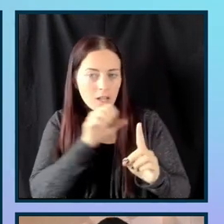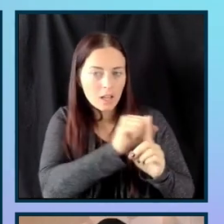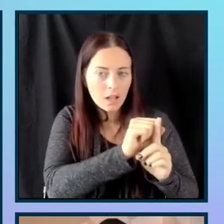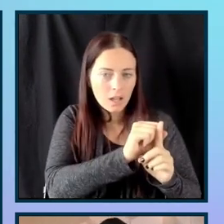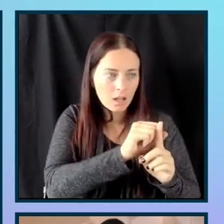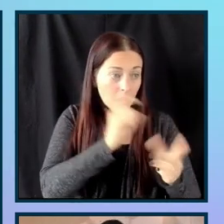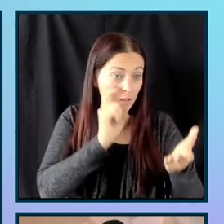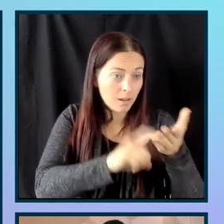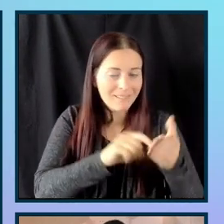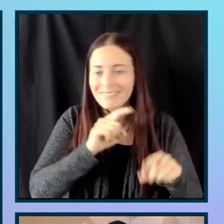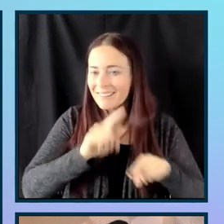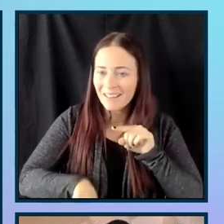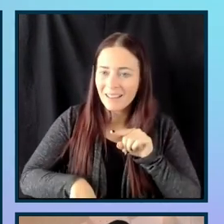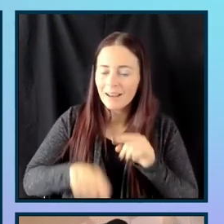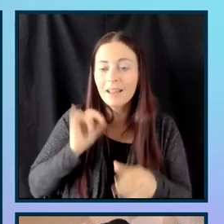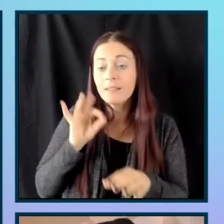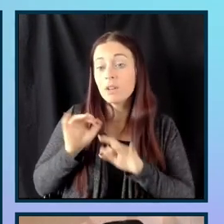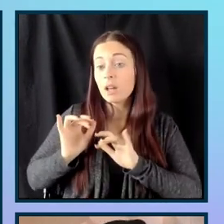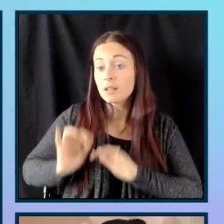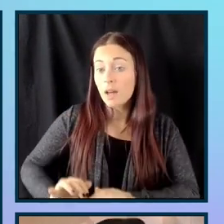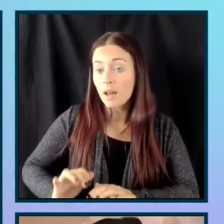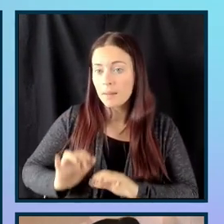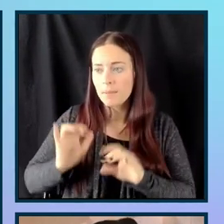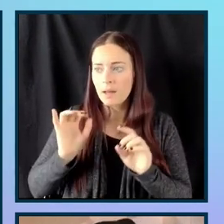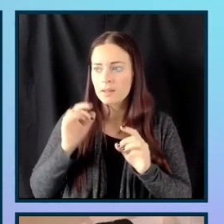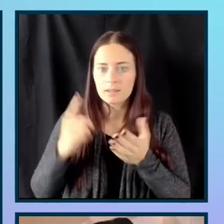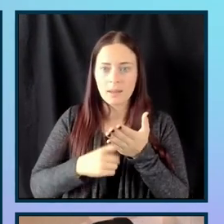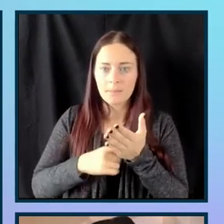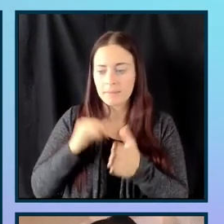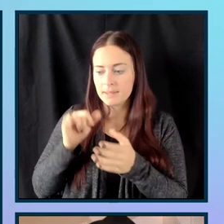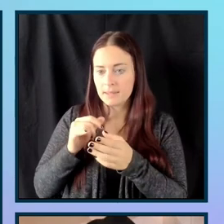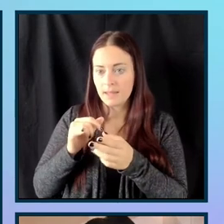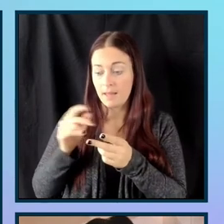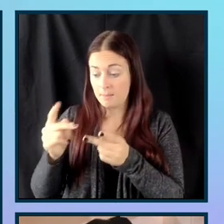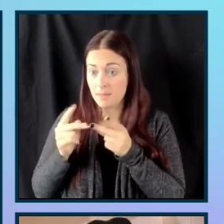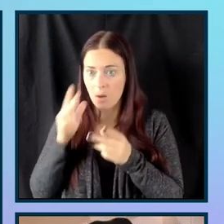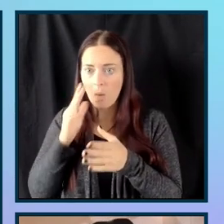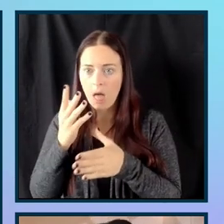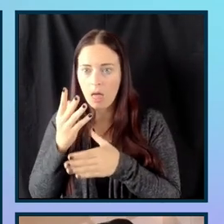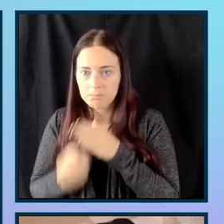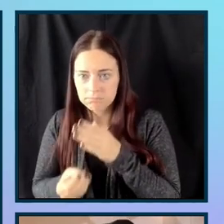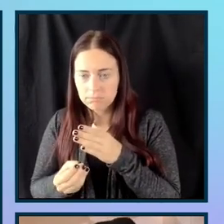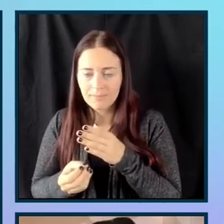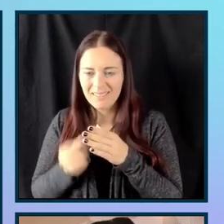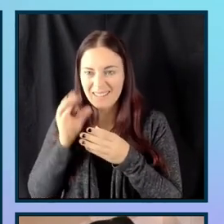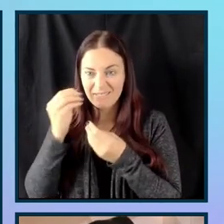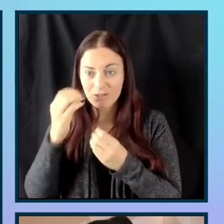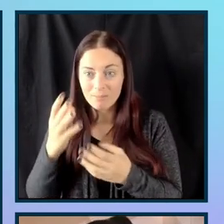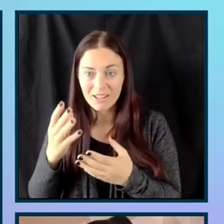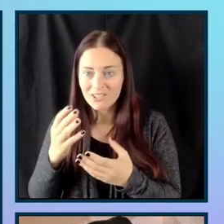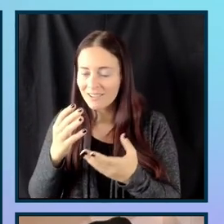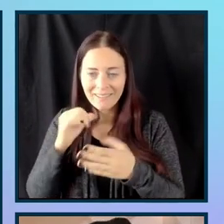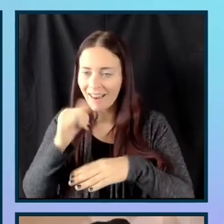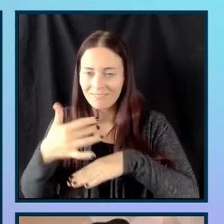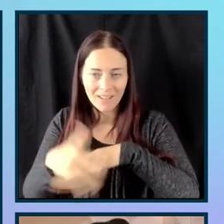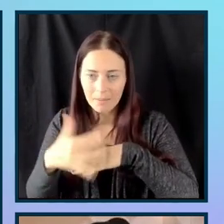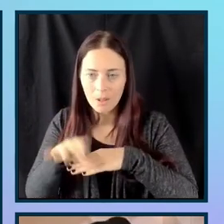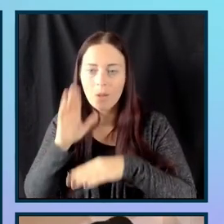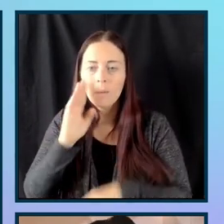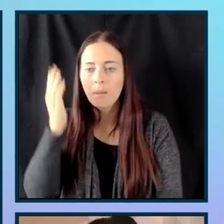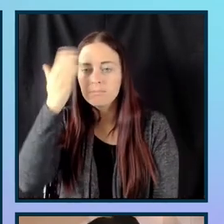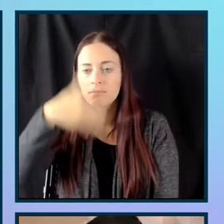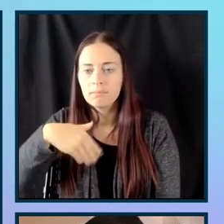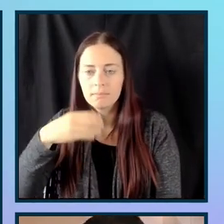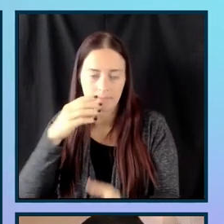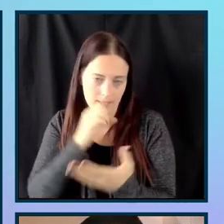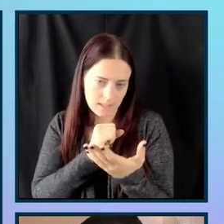typing into that input field, that placeholder will disappear, and then they're going to be missing that content. And we're going to go over an example of how this can be an issue